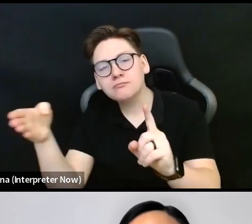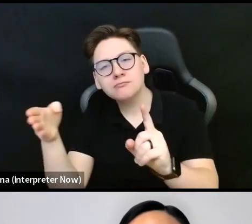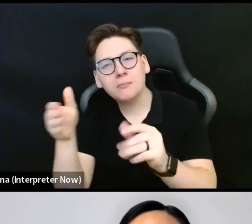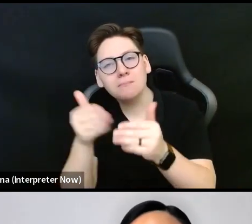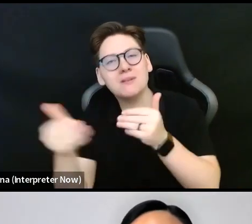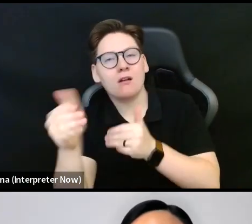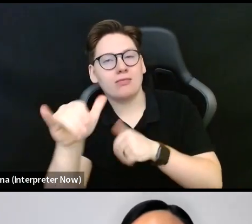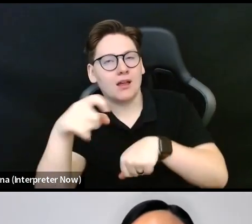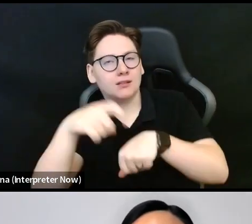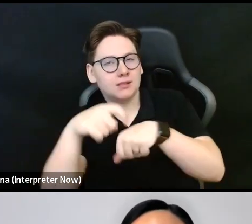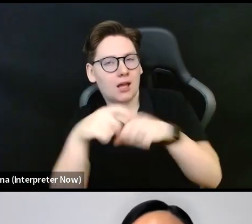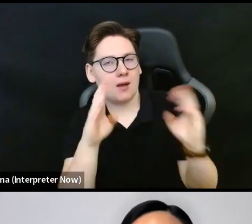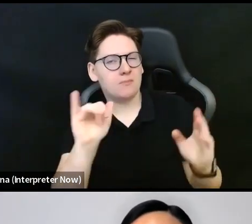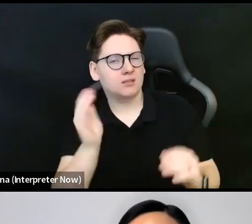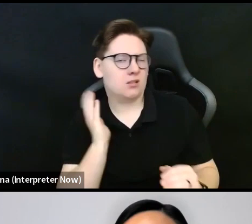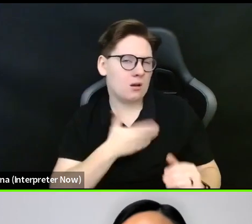hope.